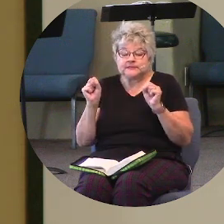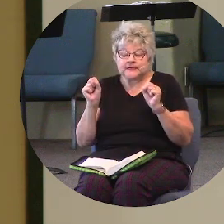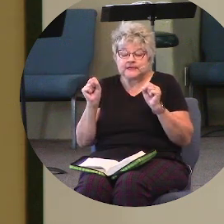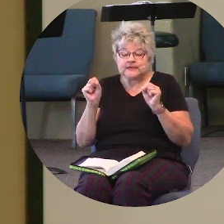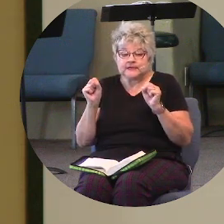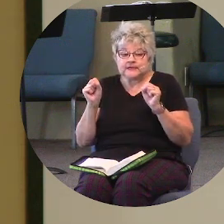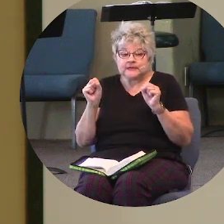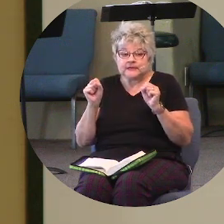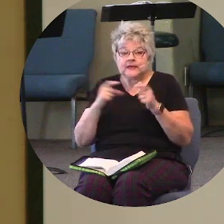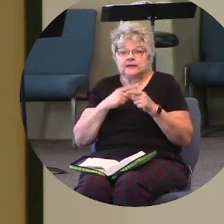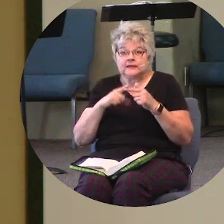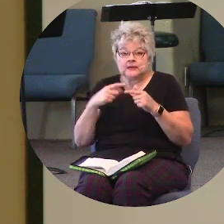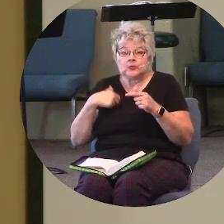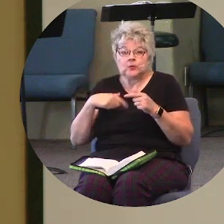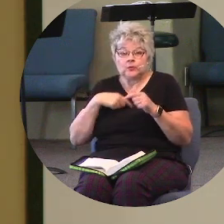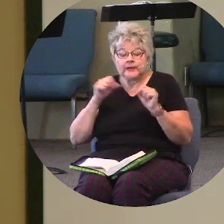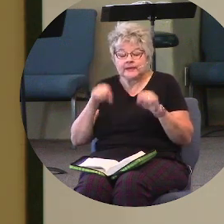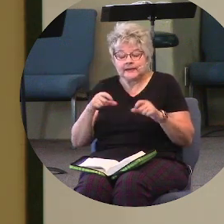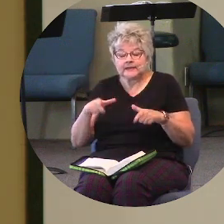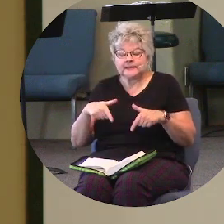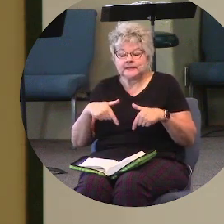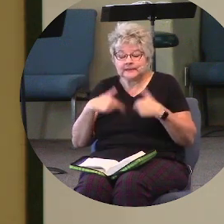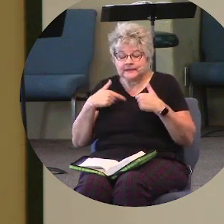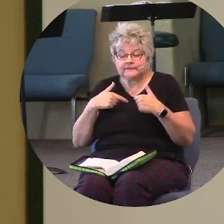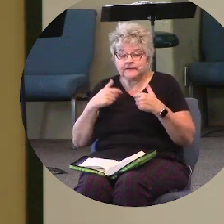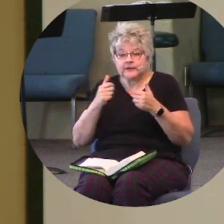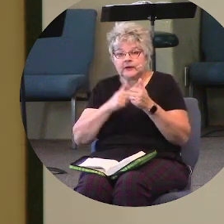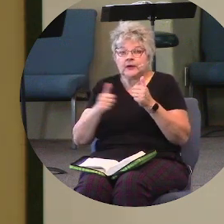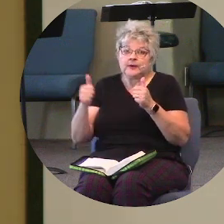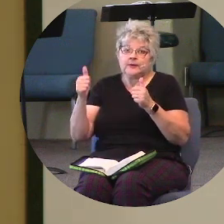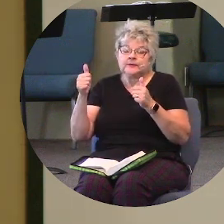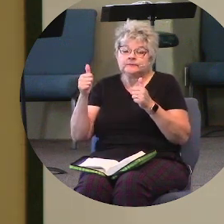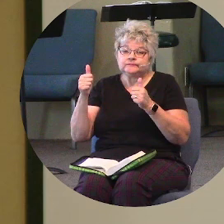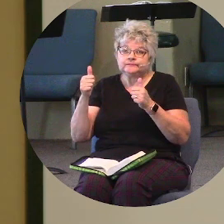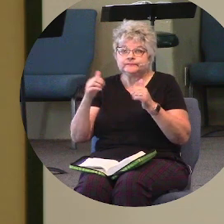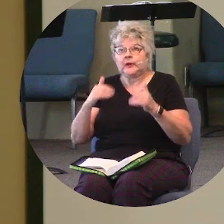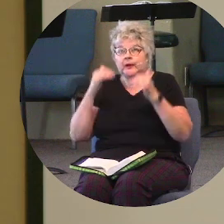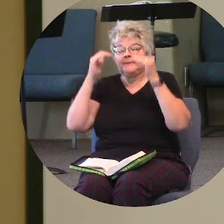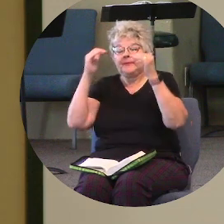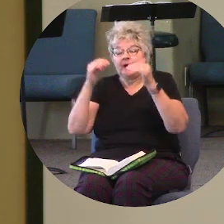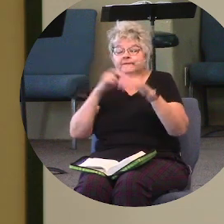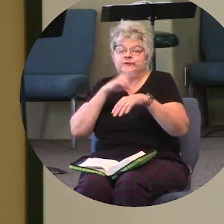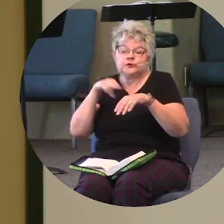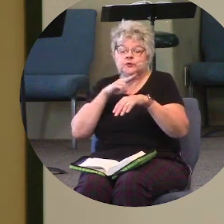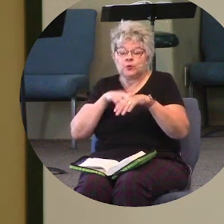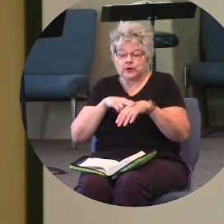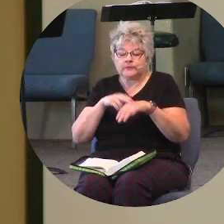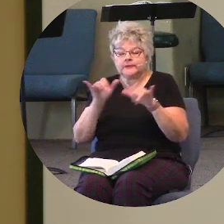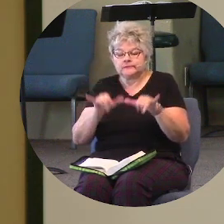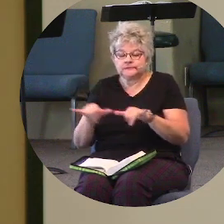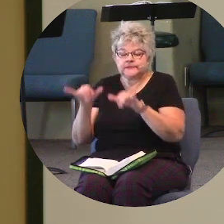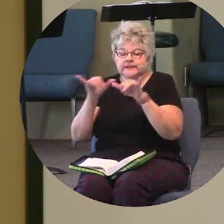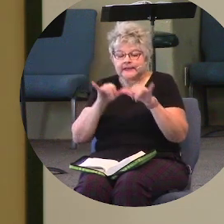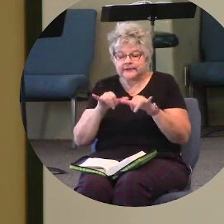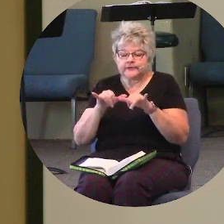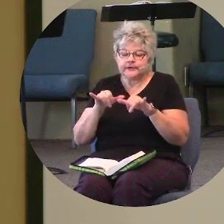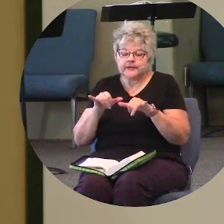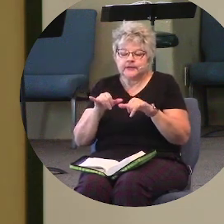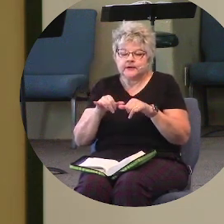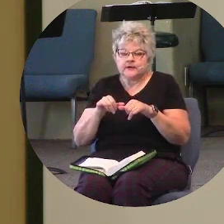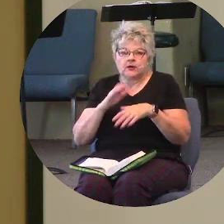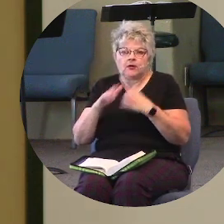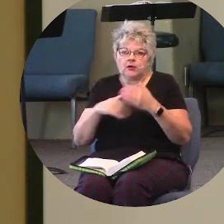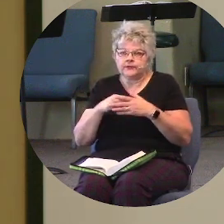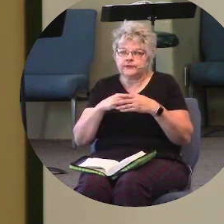so that we can live life above the norm, that we can live life above all the trials, all the struggles,